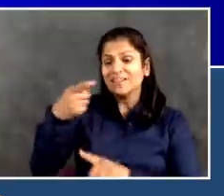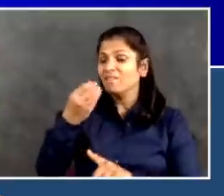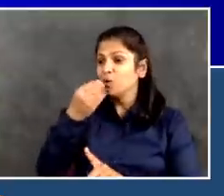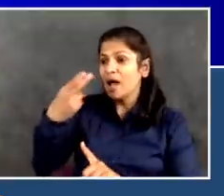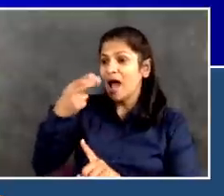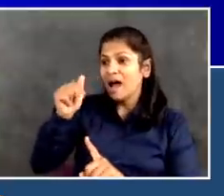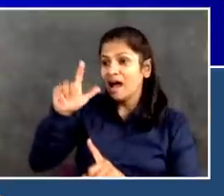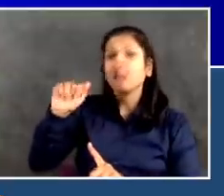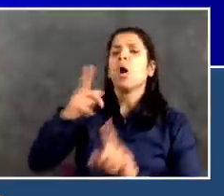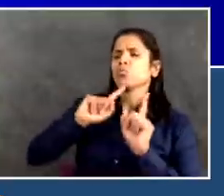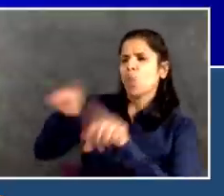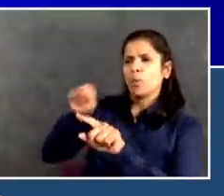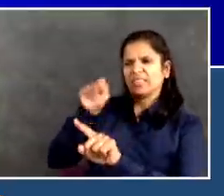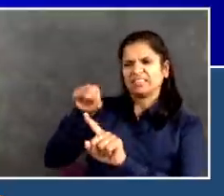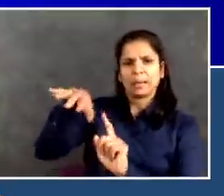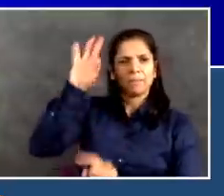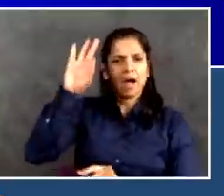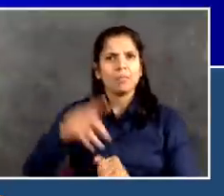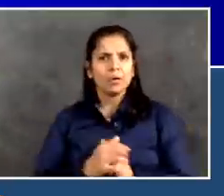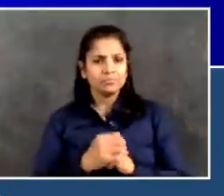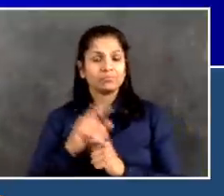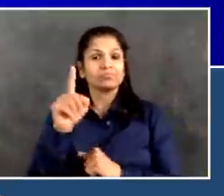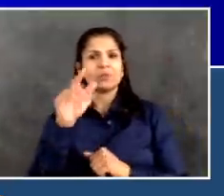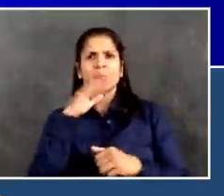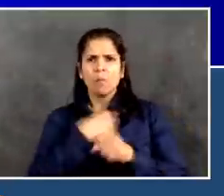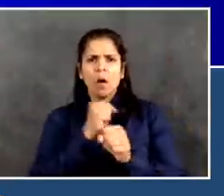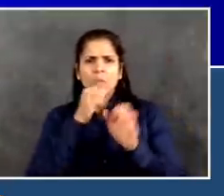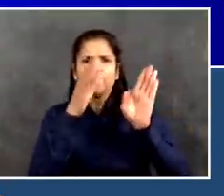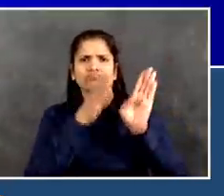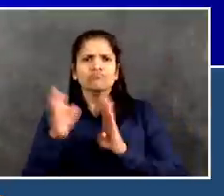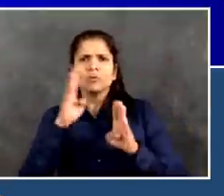over half a million meals will be distributed during Ramadan.